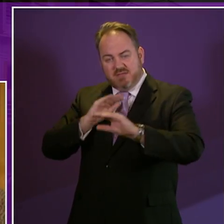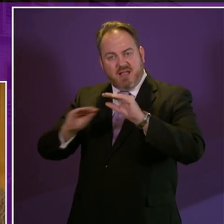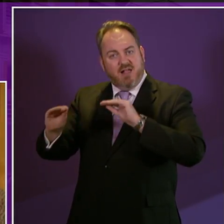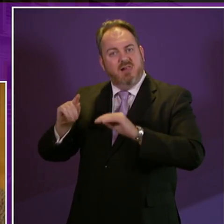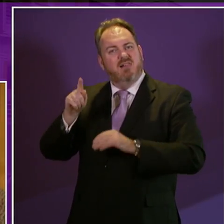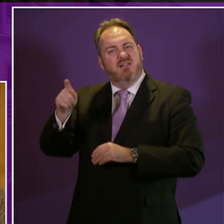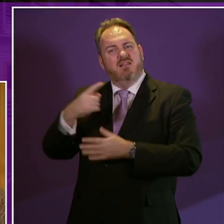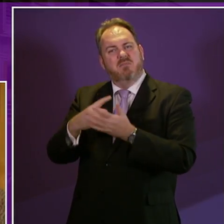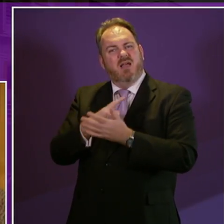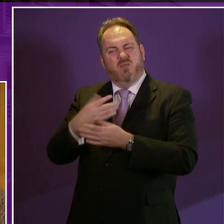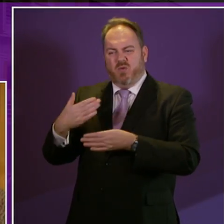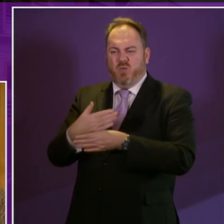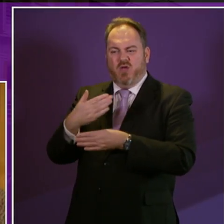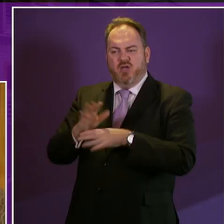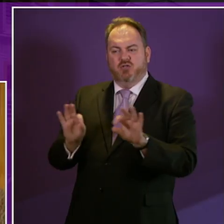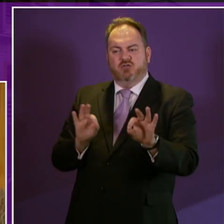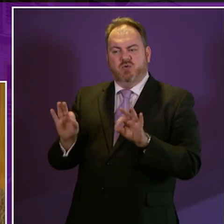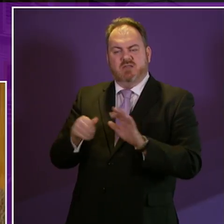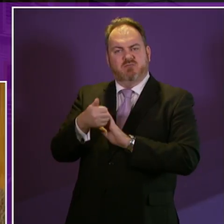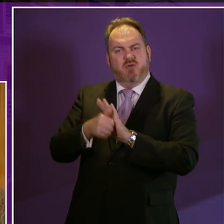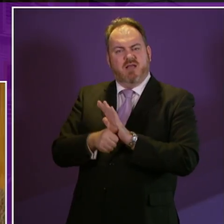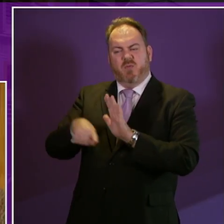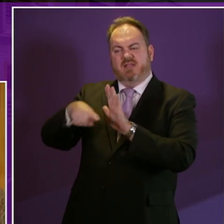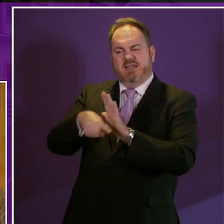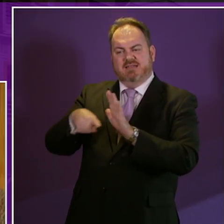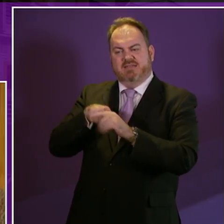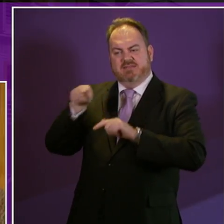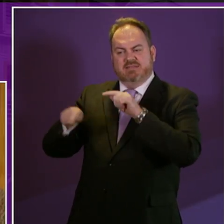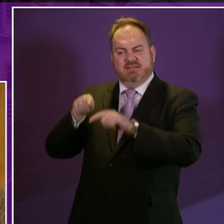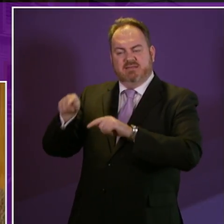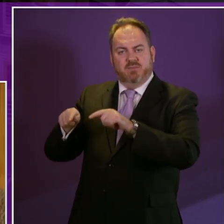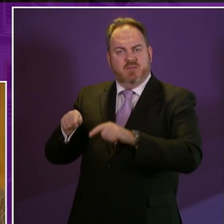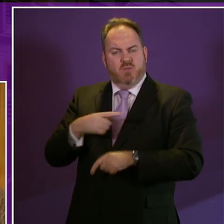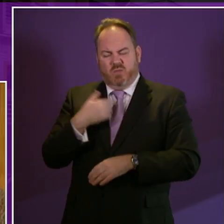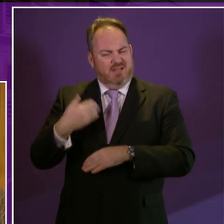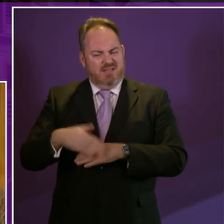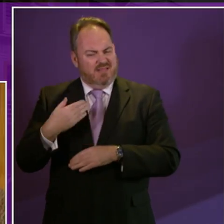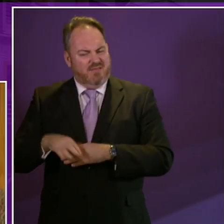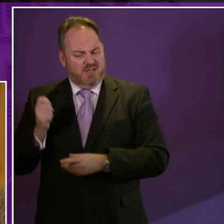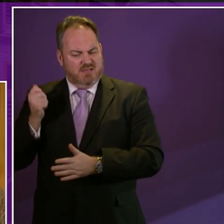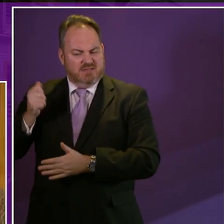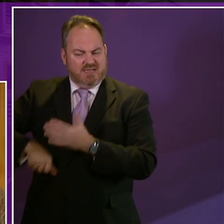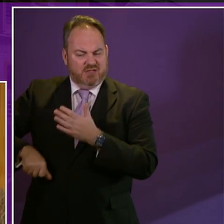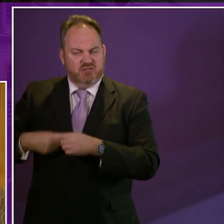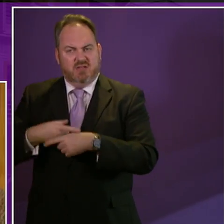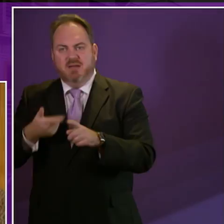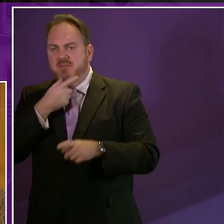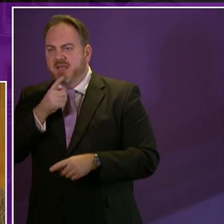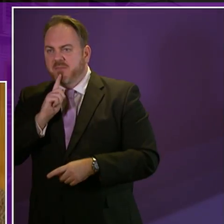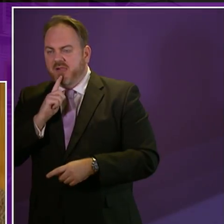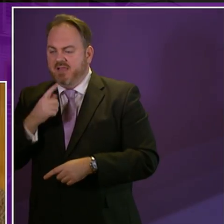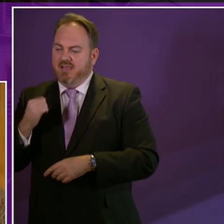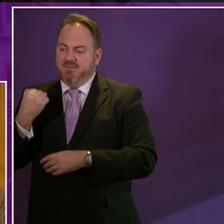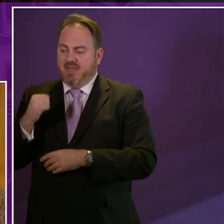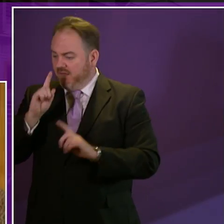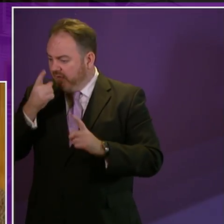choice programme people receiving ESA are never sanctioned for not finding work or for not applying for